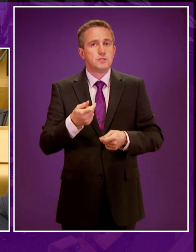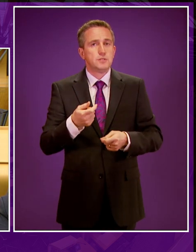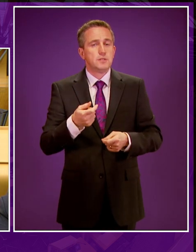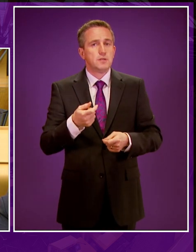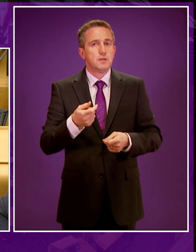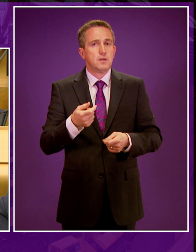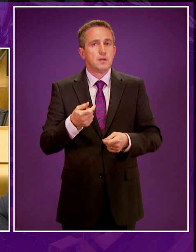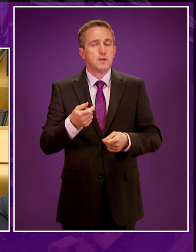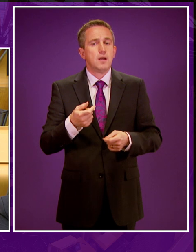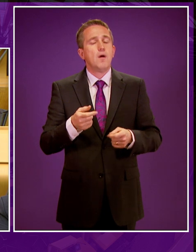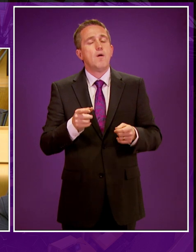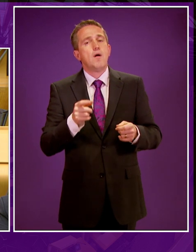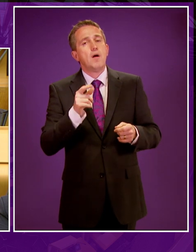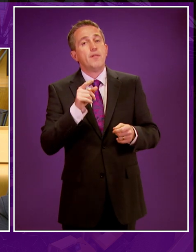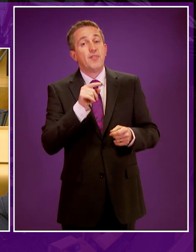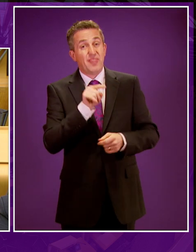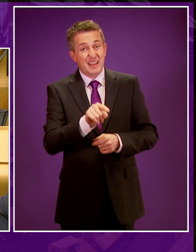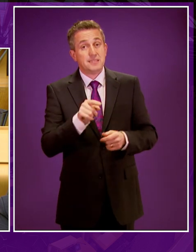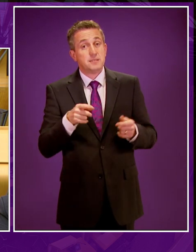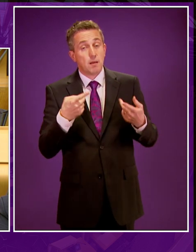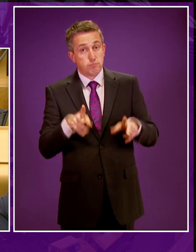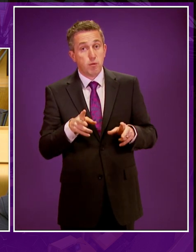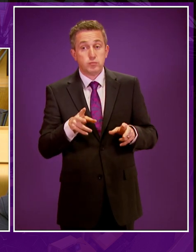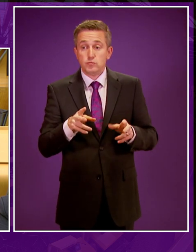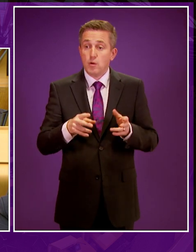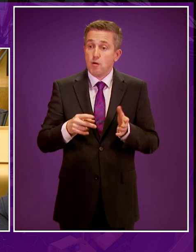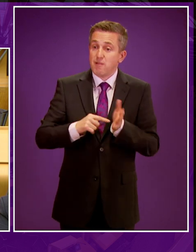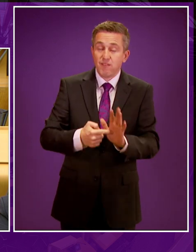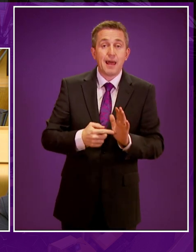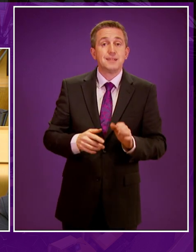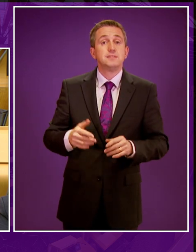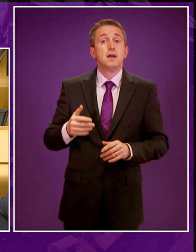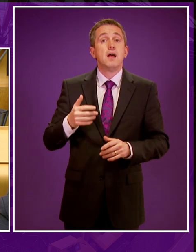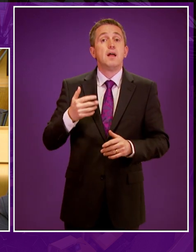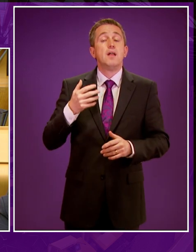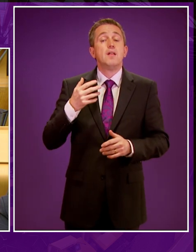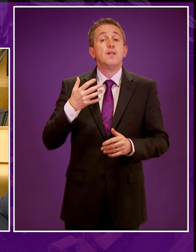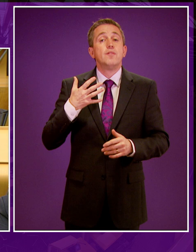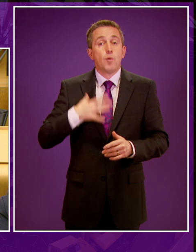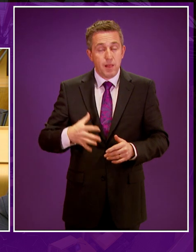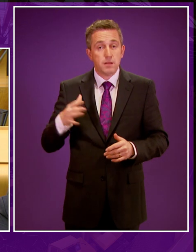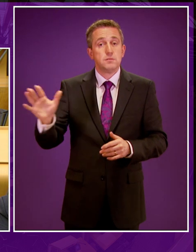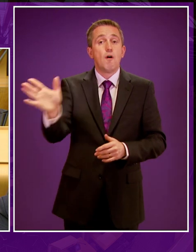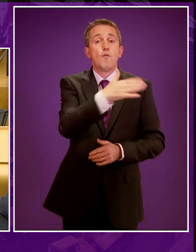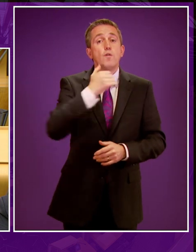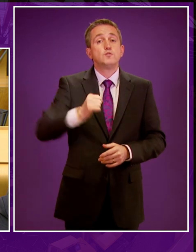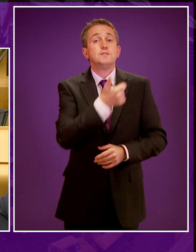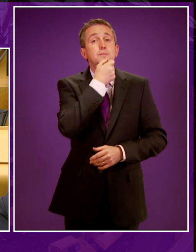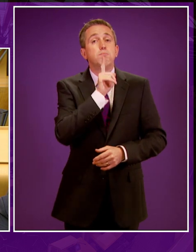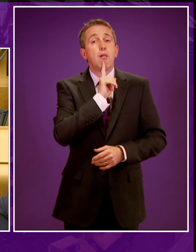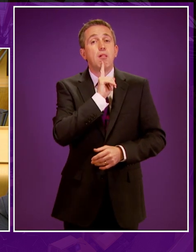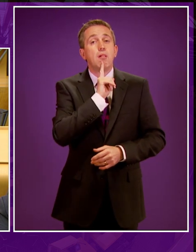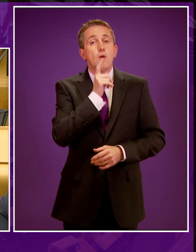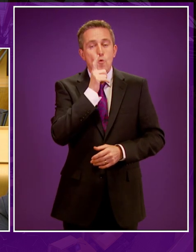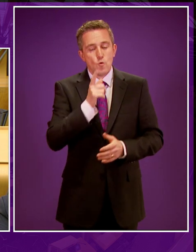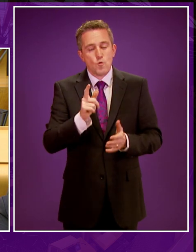City's last minute. It will also represent the democratic will. The democratic will of the Scottish people who voted primarily